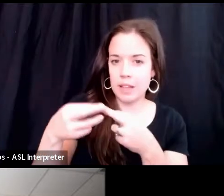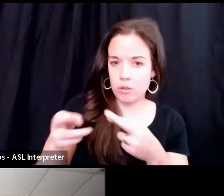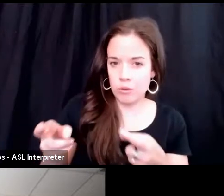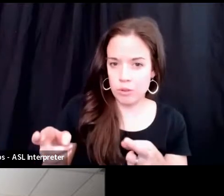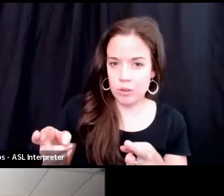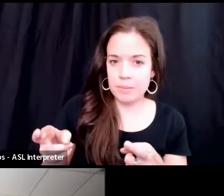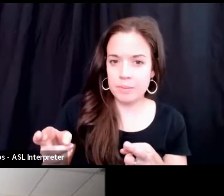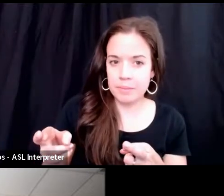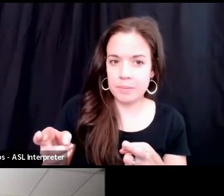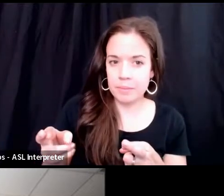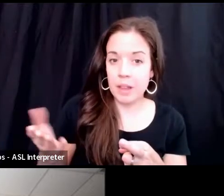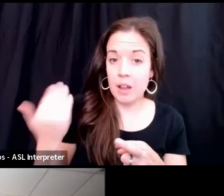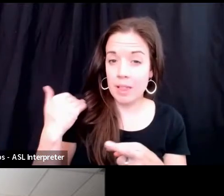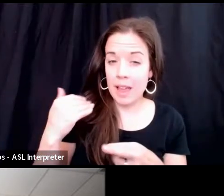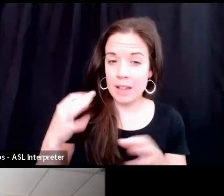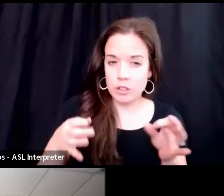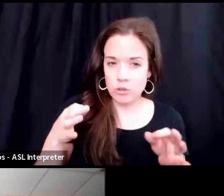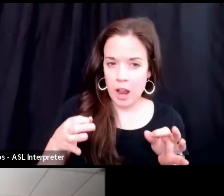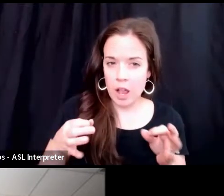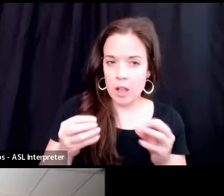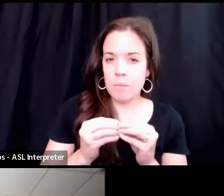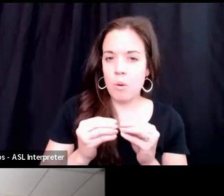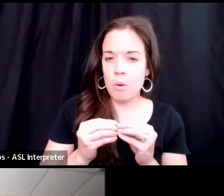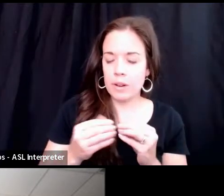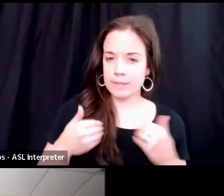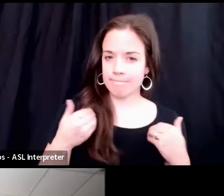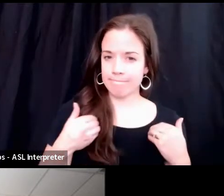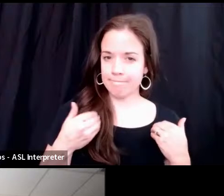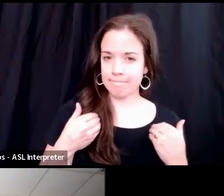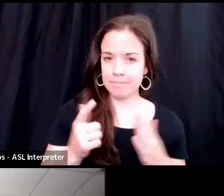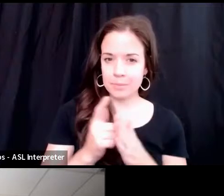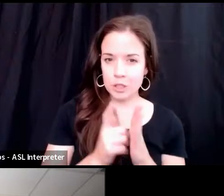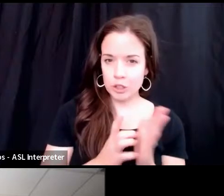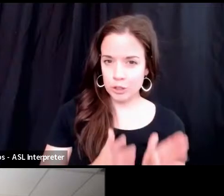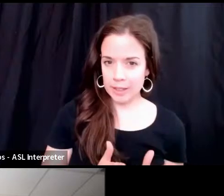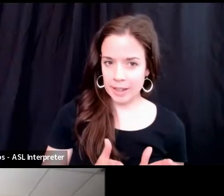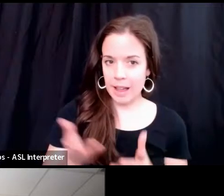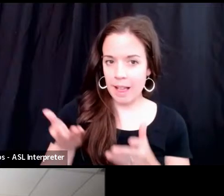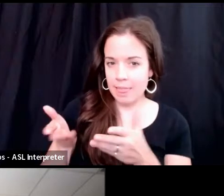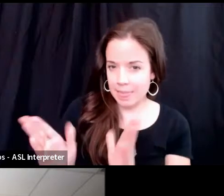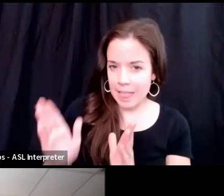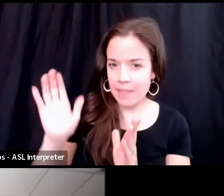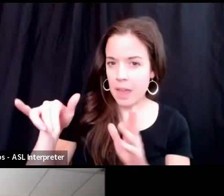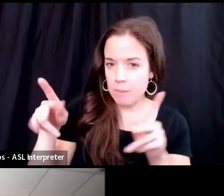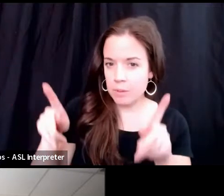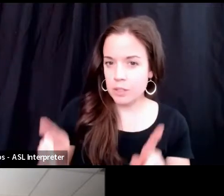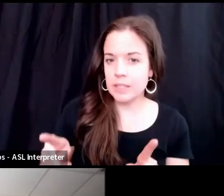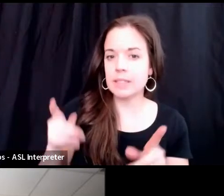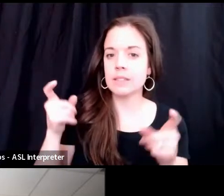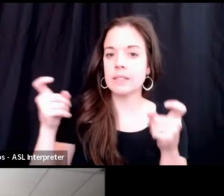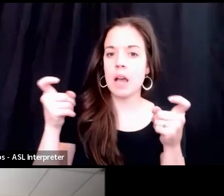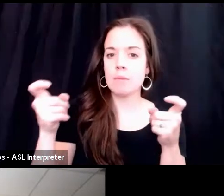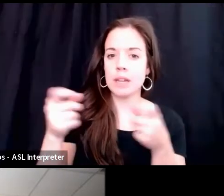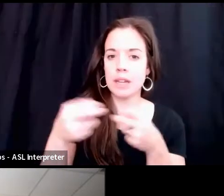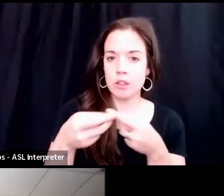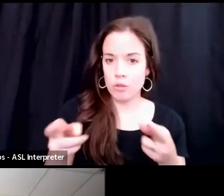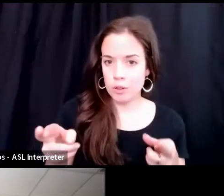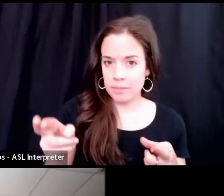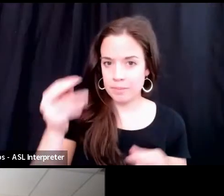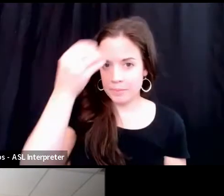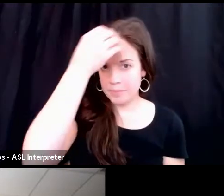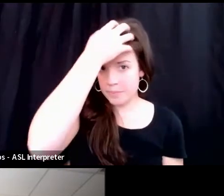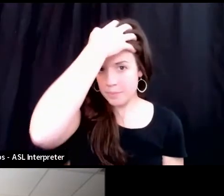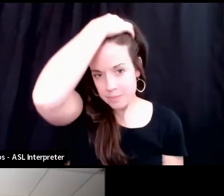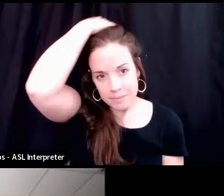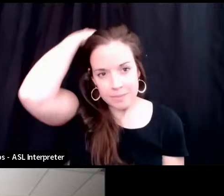last trial, some of my more junior attorneys let this person dominate the room and that, and it was, it was, it of the